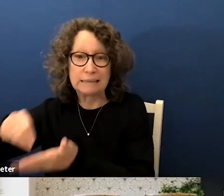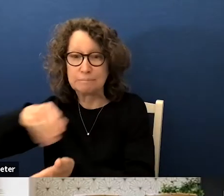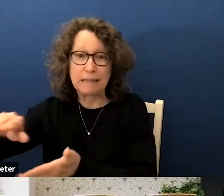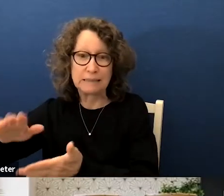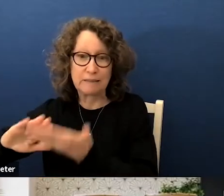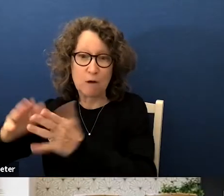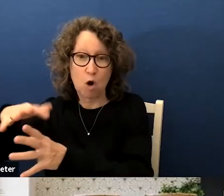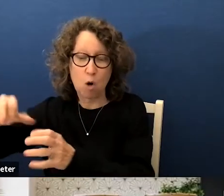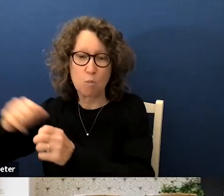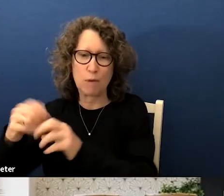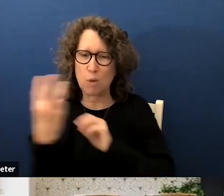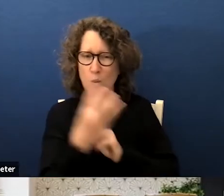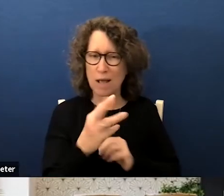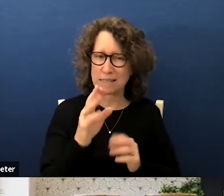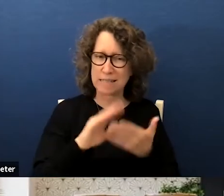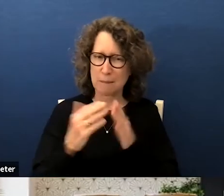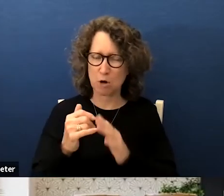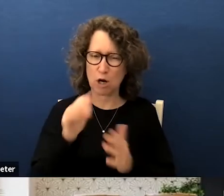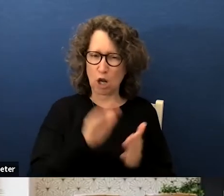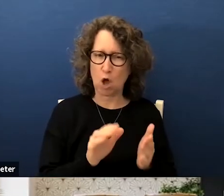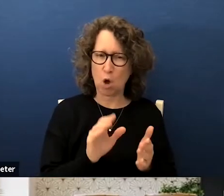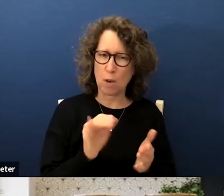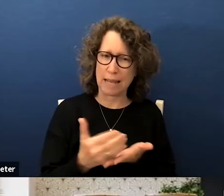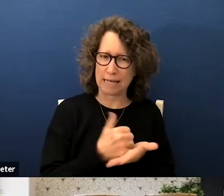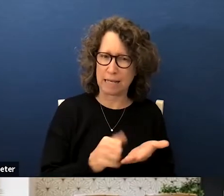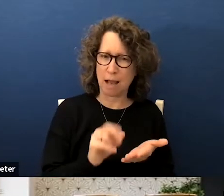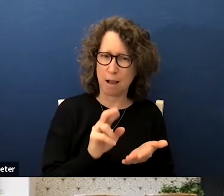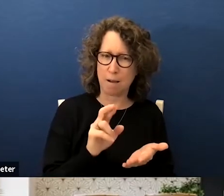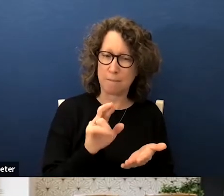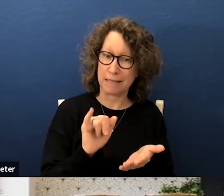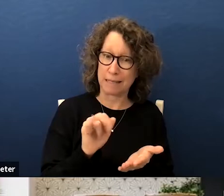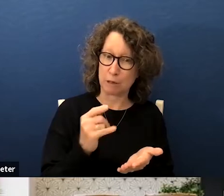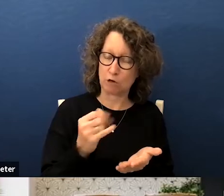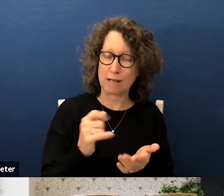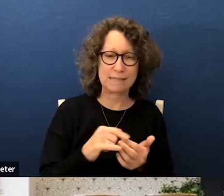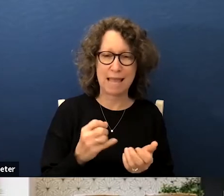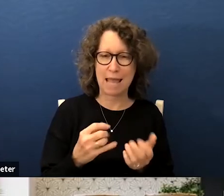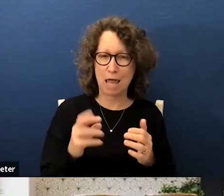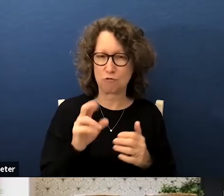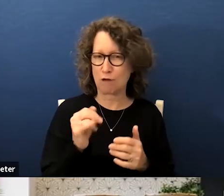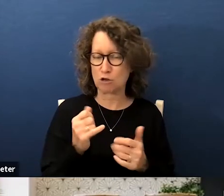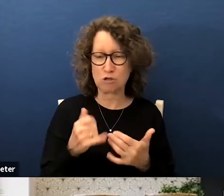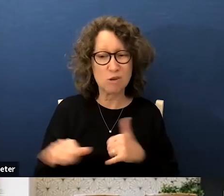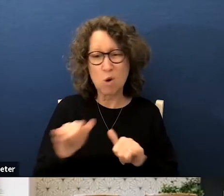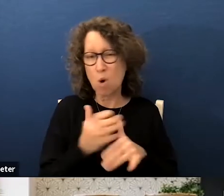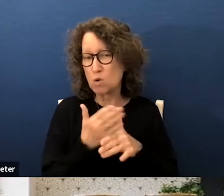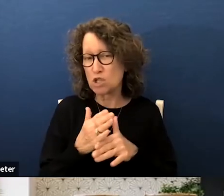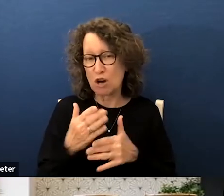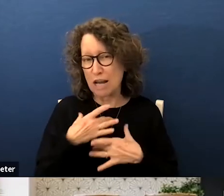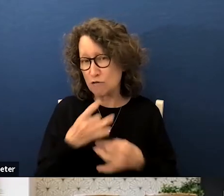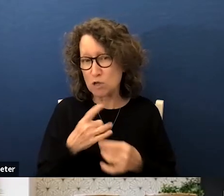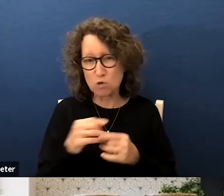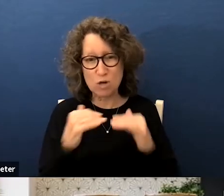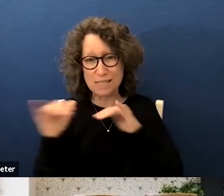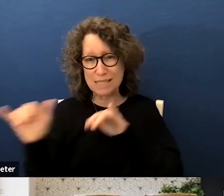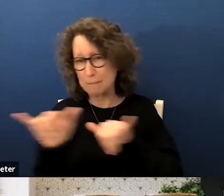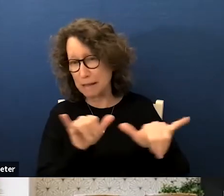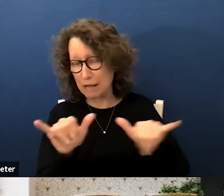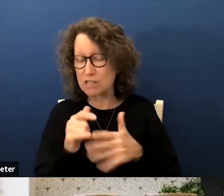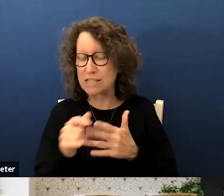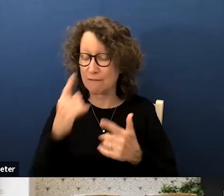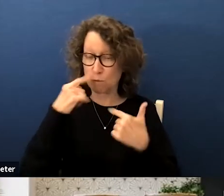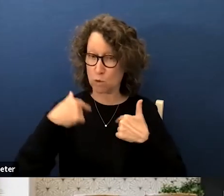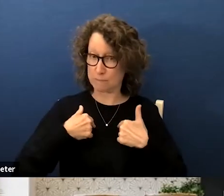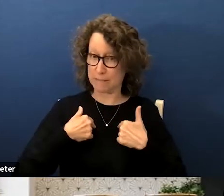with the west side neighborhoods low-income immigrants and renters they share no common interests or similarities if sb